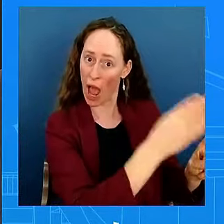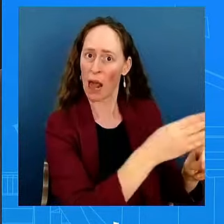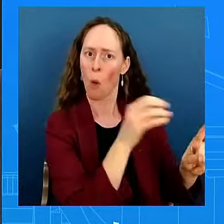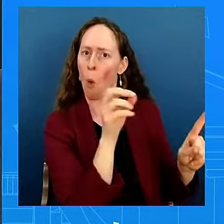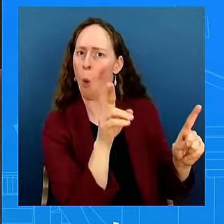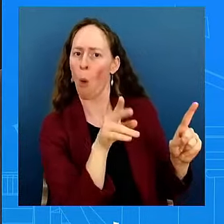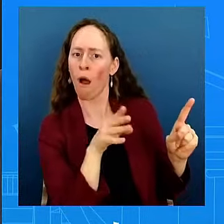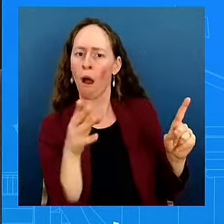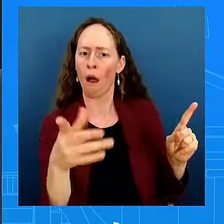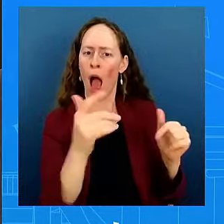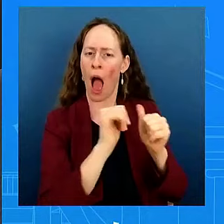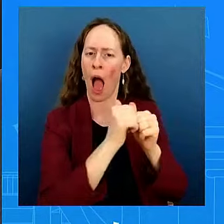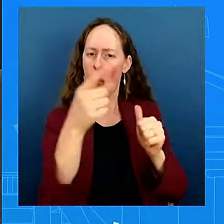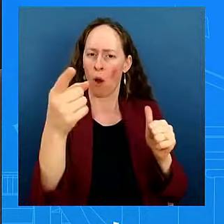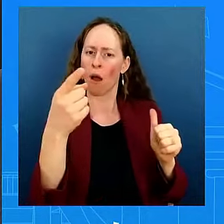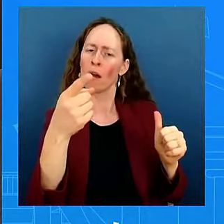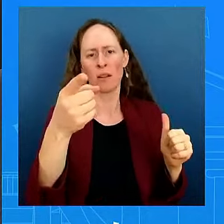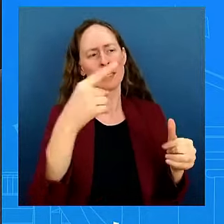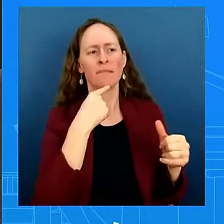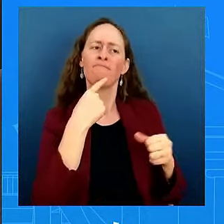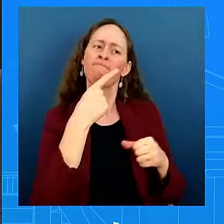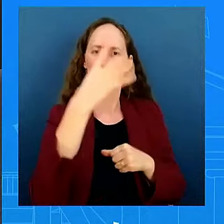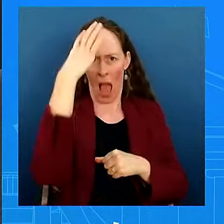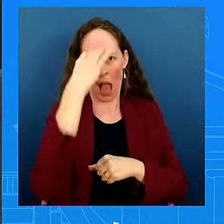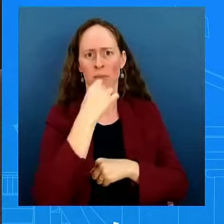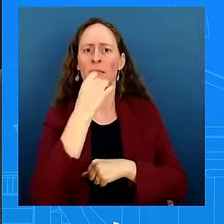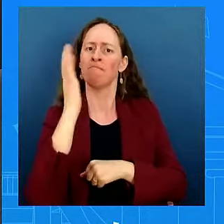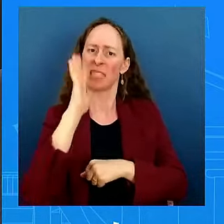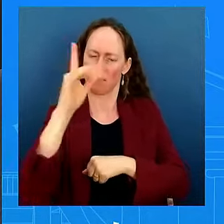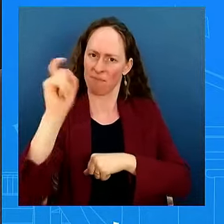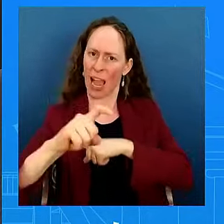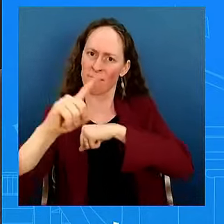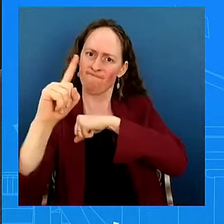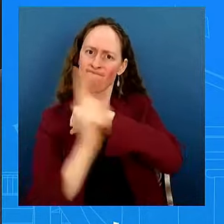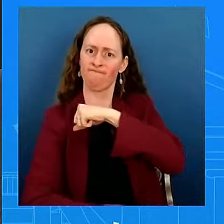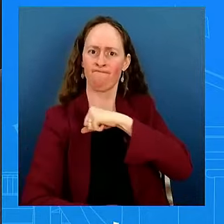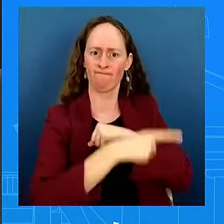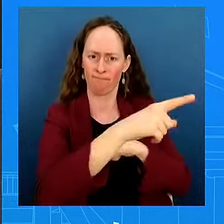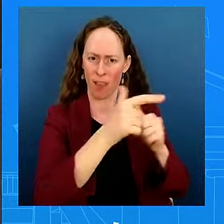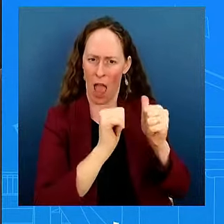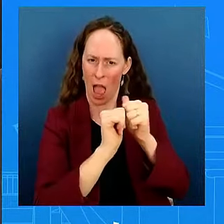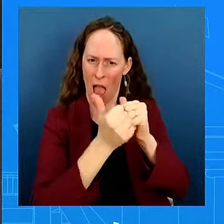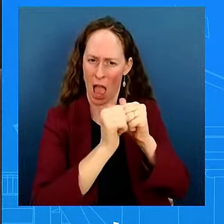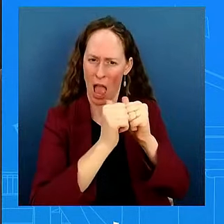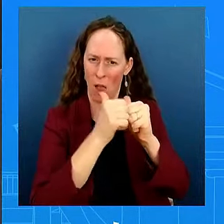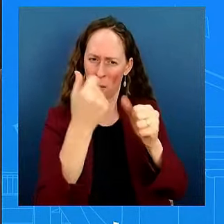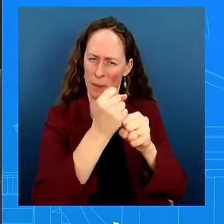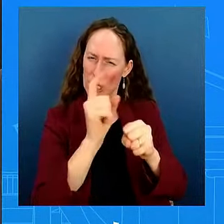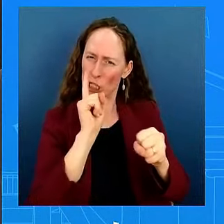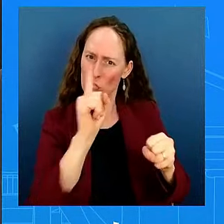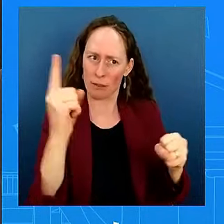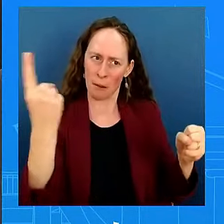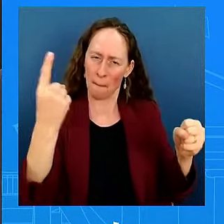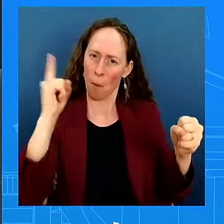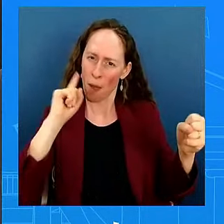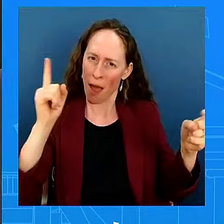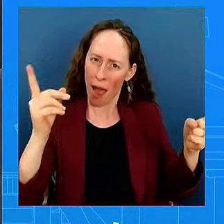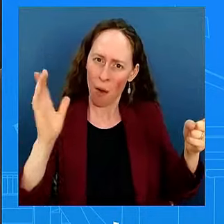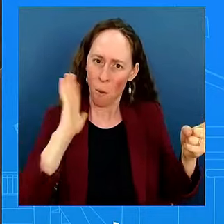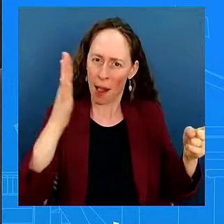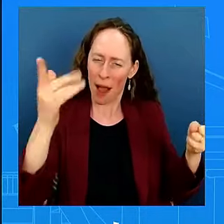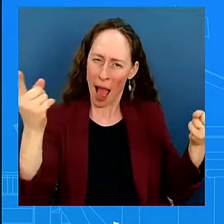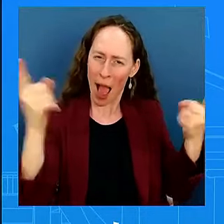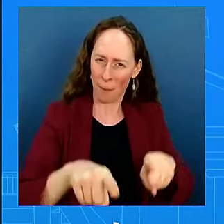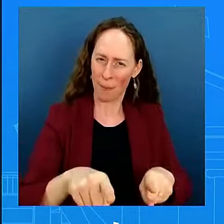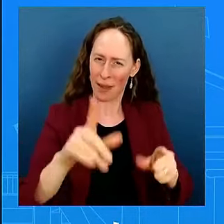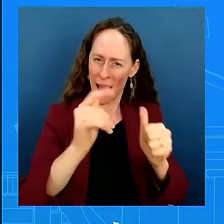talking about the administration ensuring that something will happen, action will be taken to make sure that Hamas leaders will pay MS. I'm not going to go